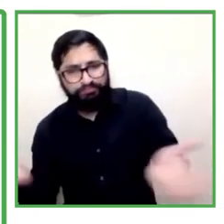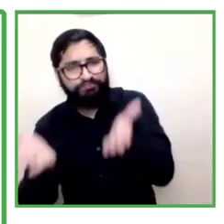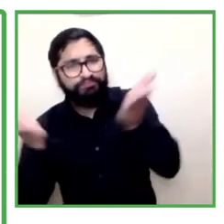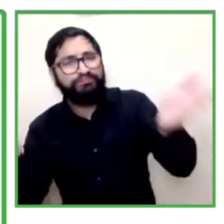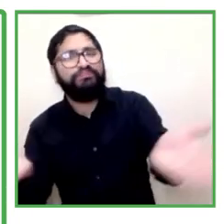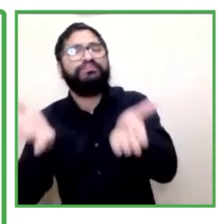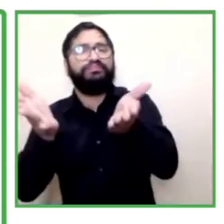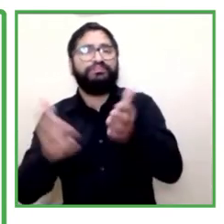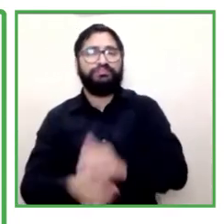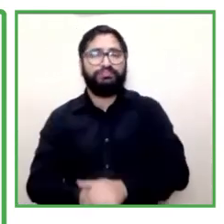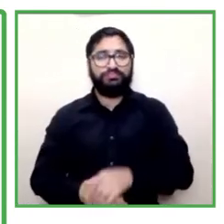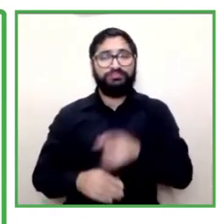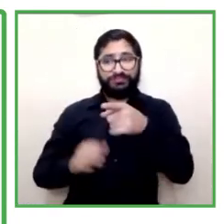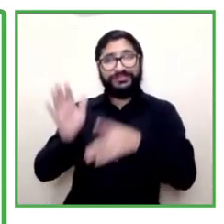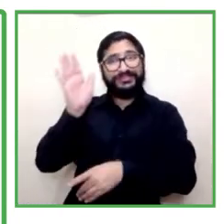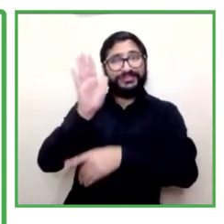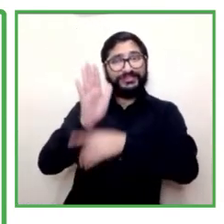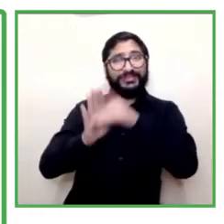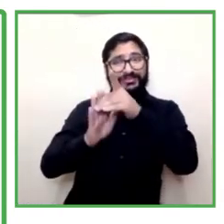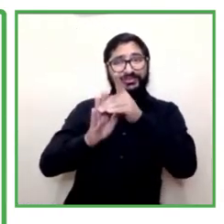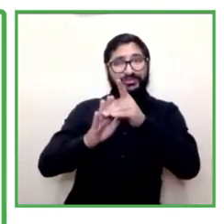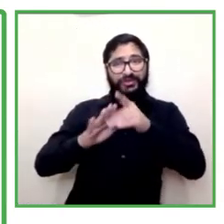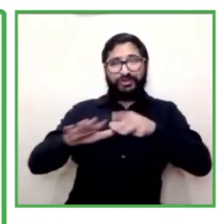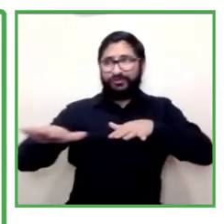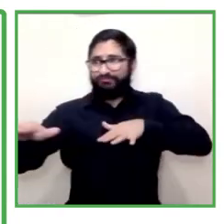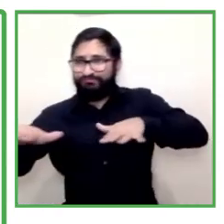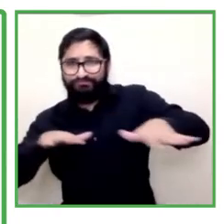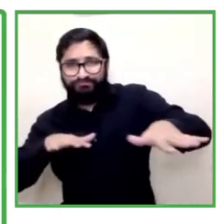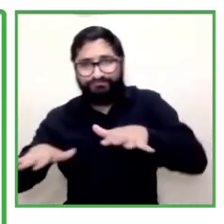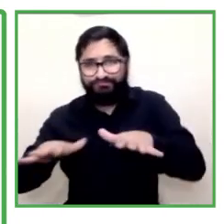the development of actions